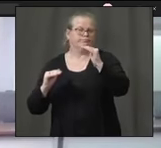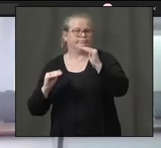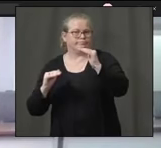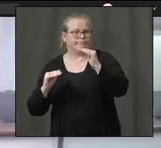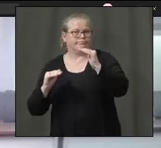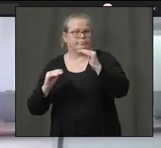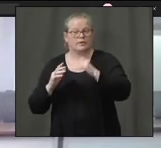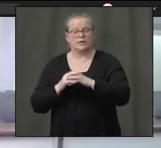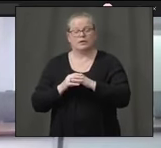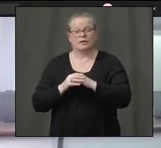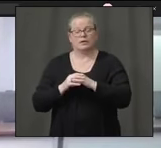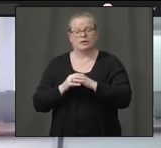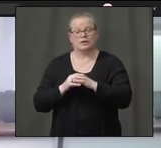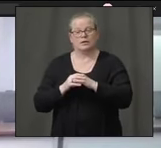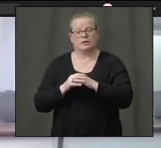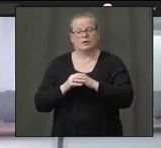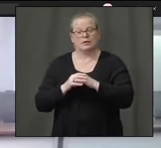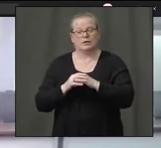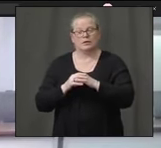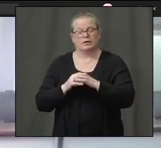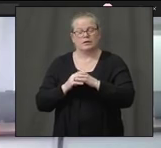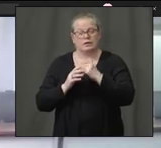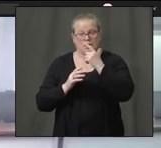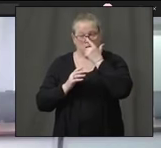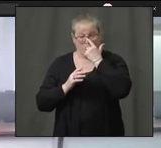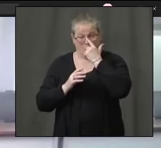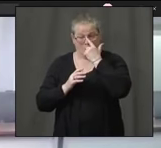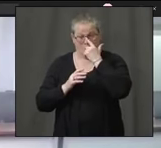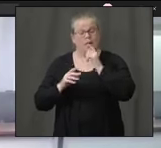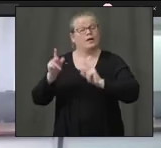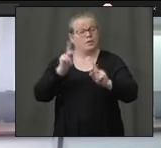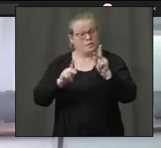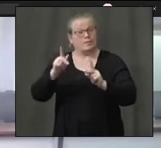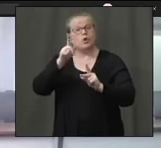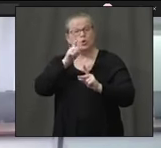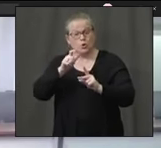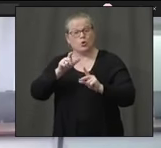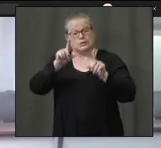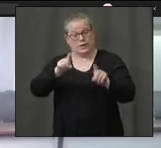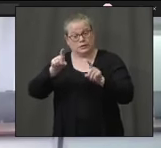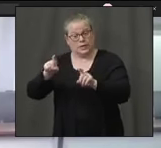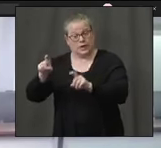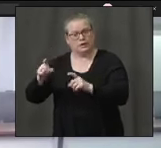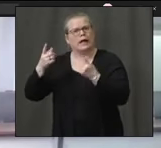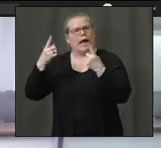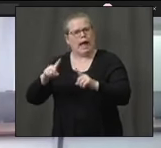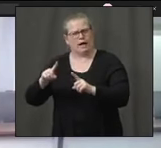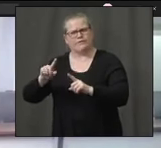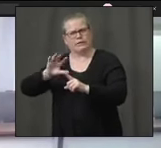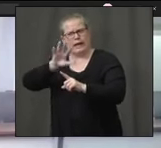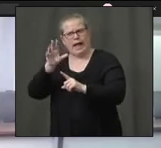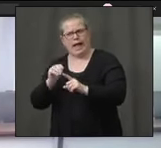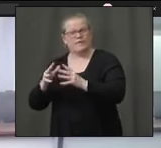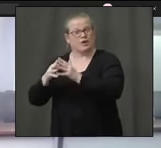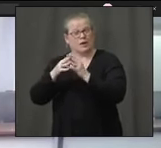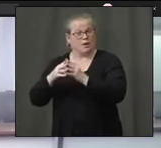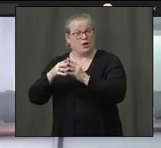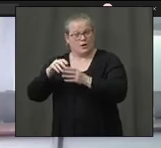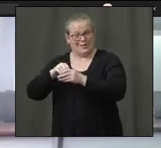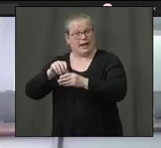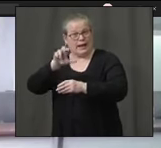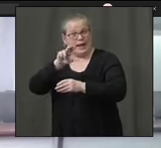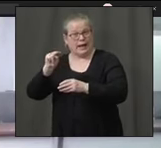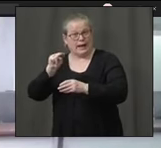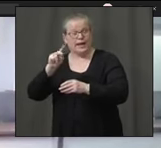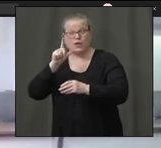the people that we have tested that there is a disproportionate rate of positive cases among African Americans in Connecticut who have tested through